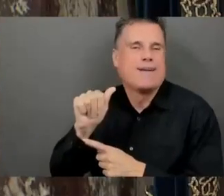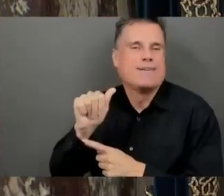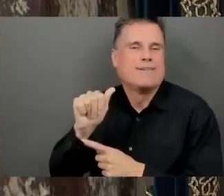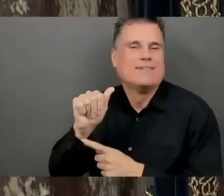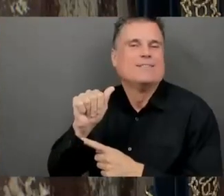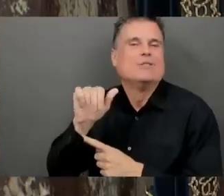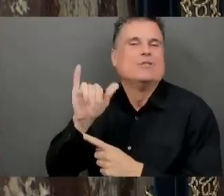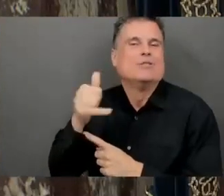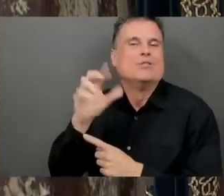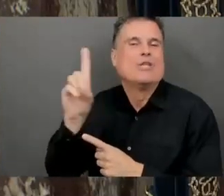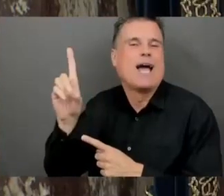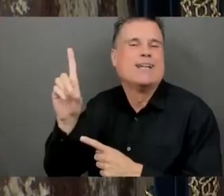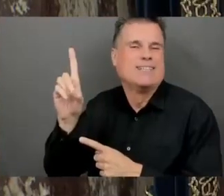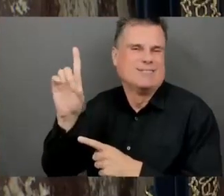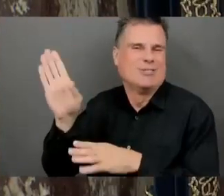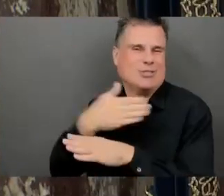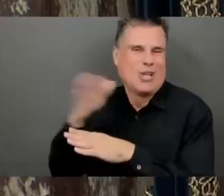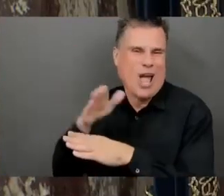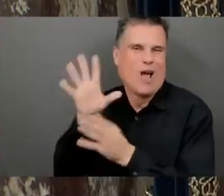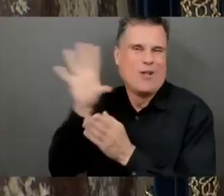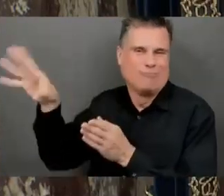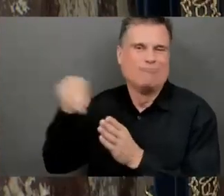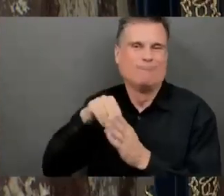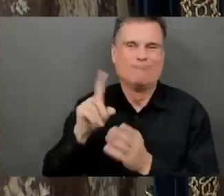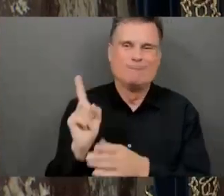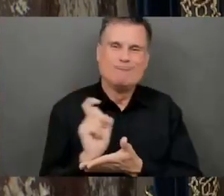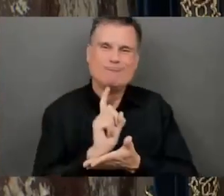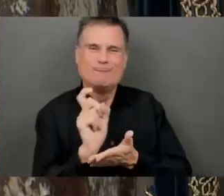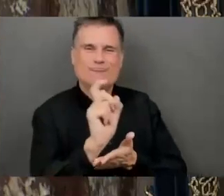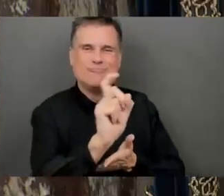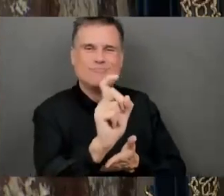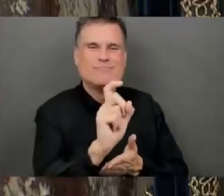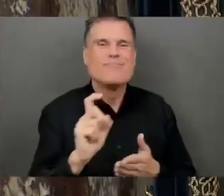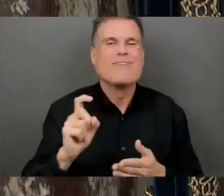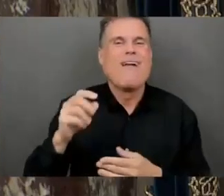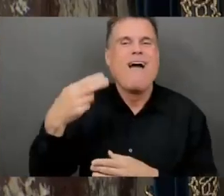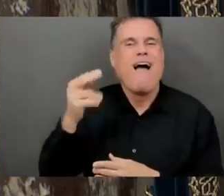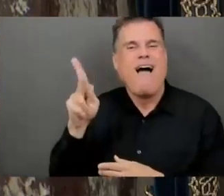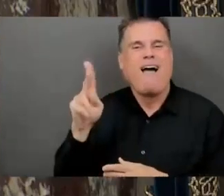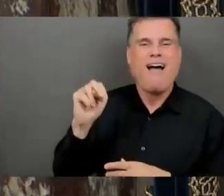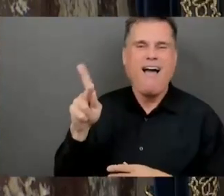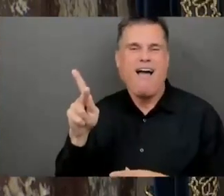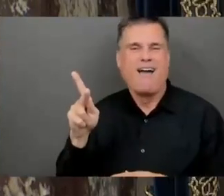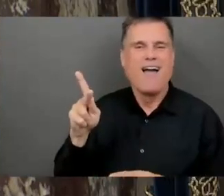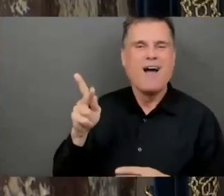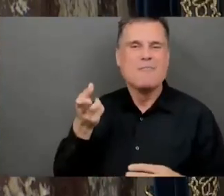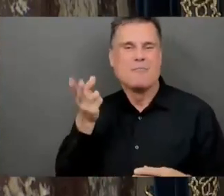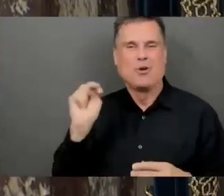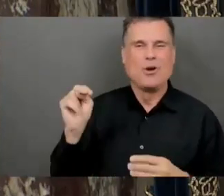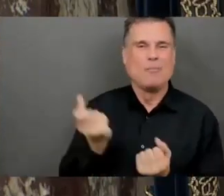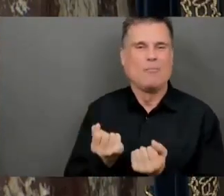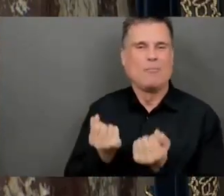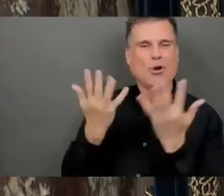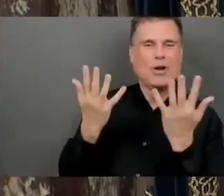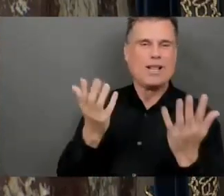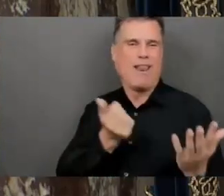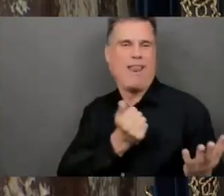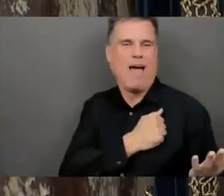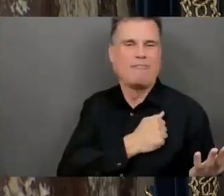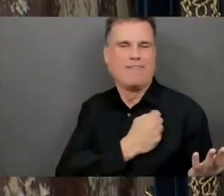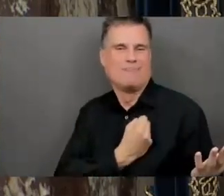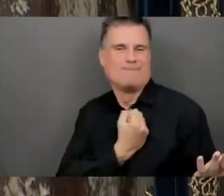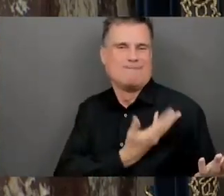Ember Sparks is willing and ready to accept all of your donations which go to the Surrey Firefighters Charitable Society. And